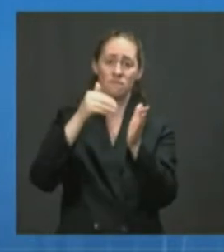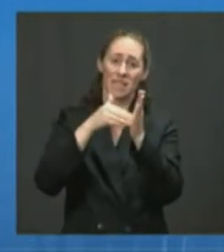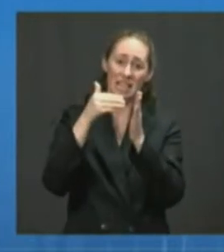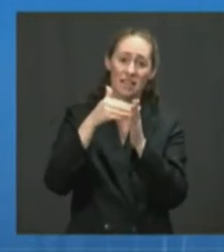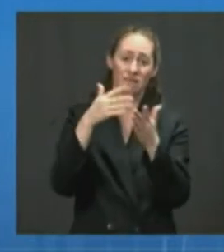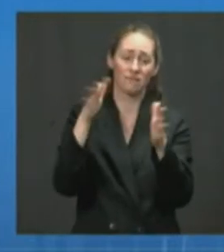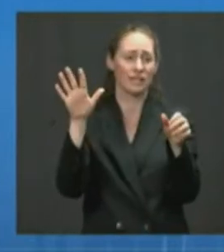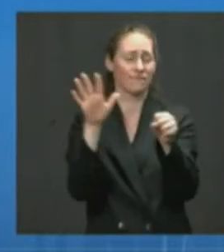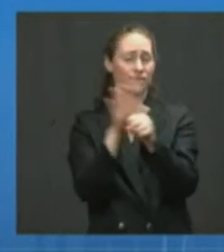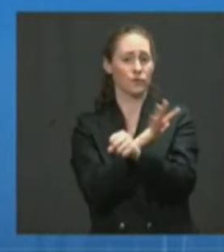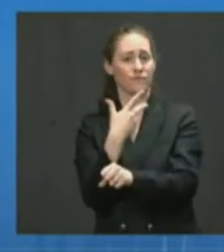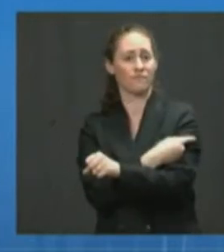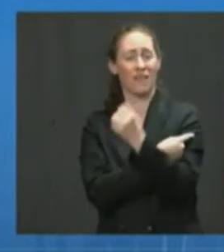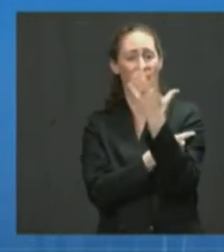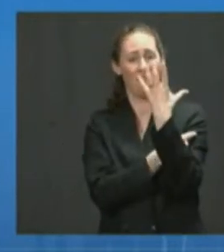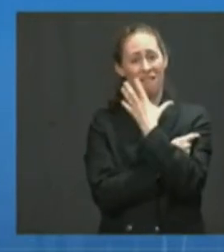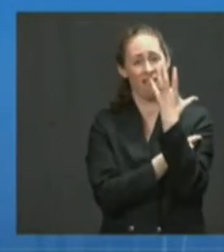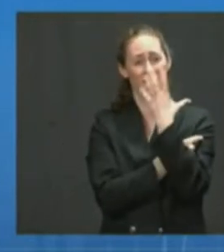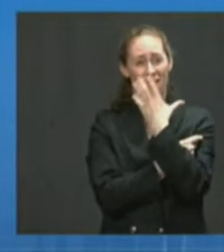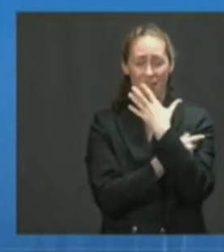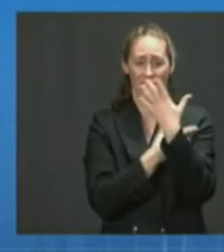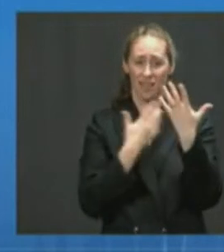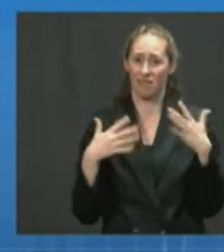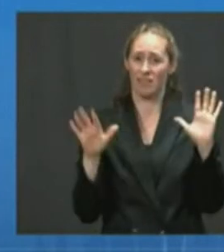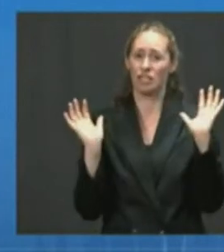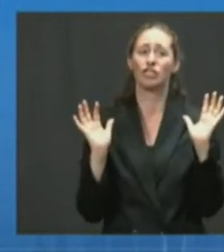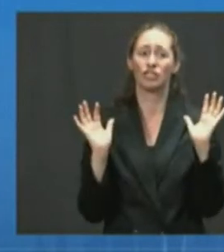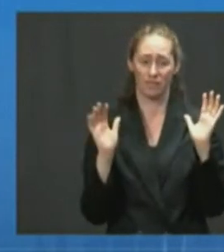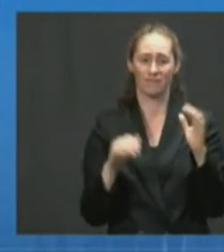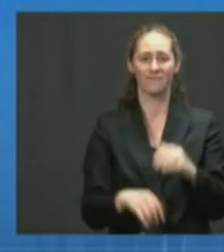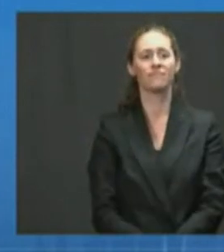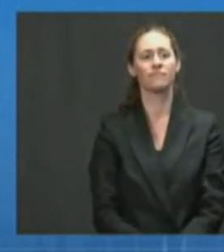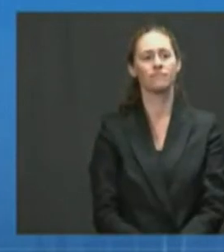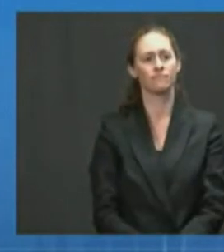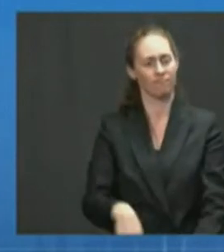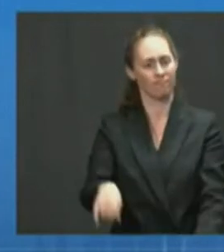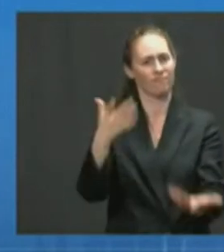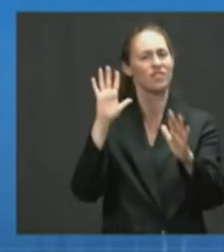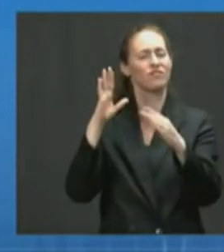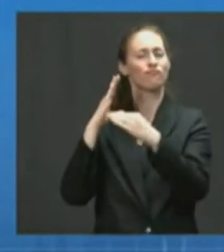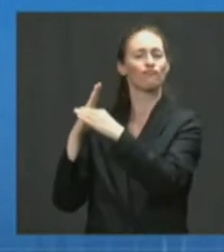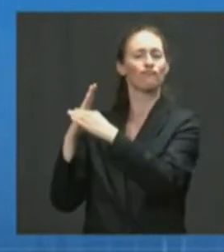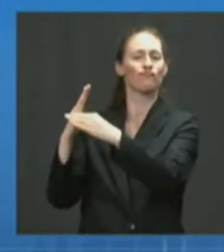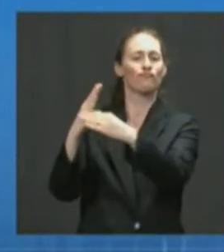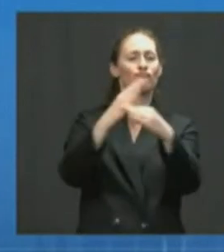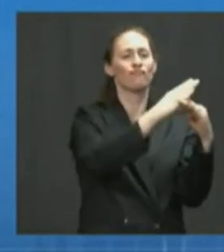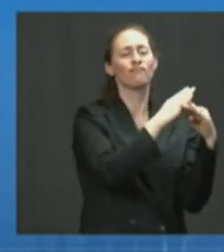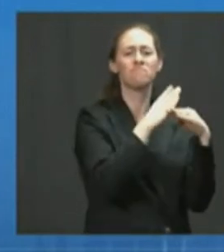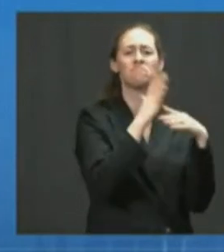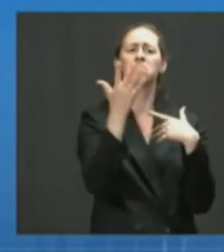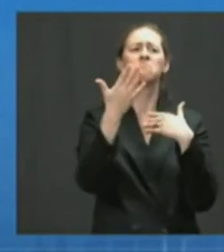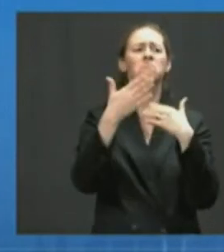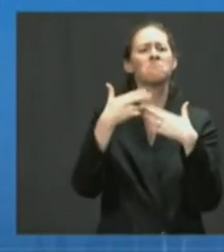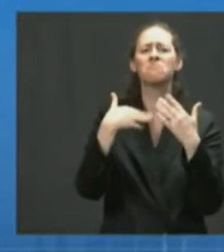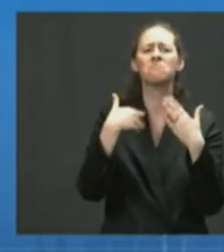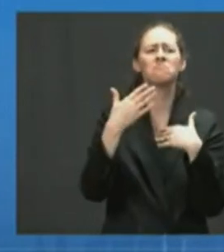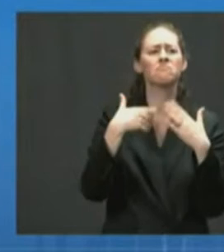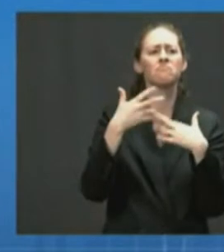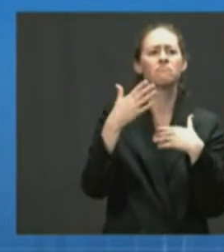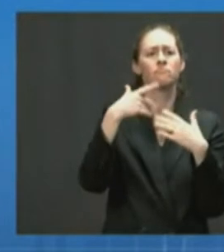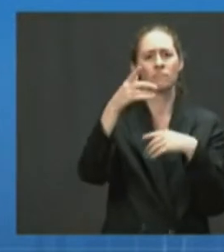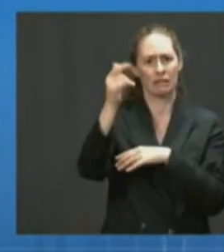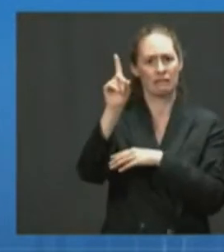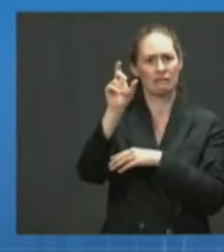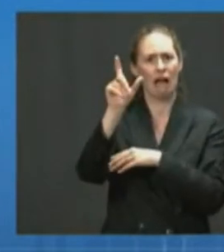vaccinated people have a high degree of protection, even against the more transmissible Delta